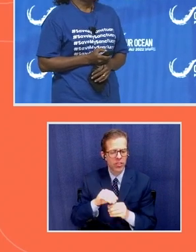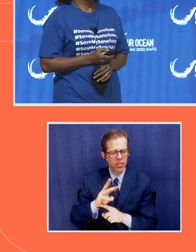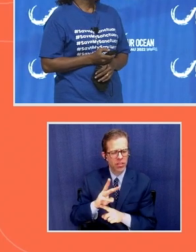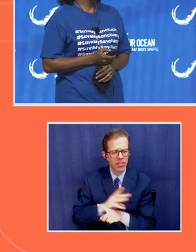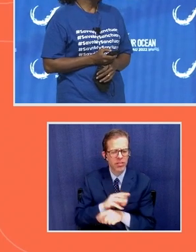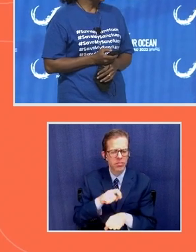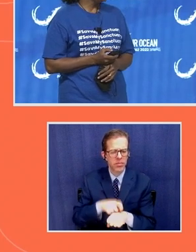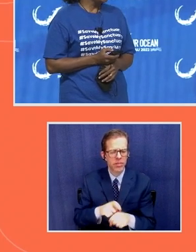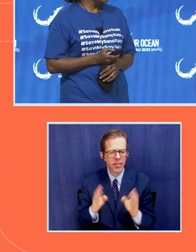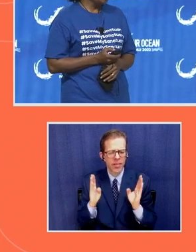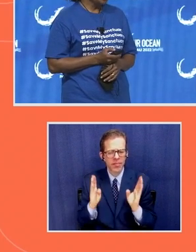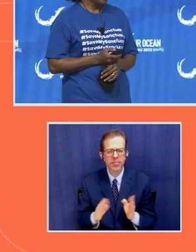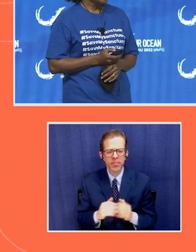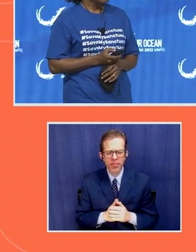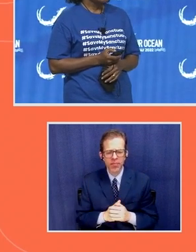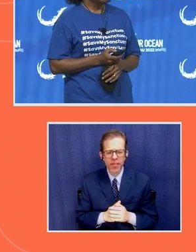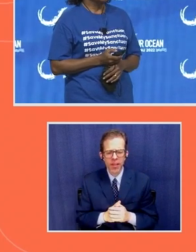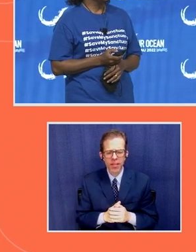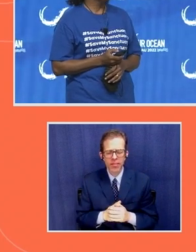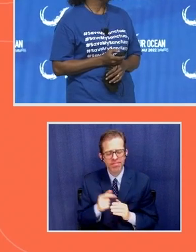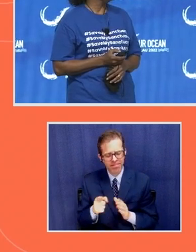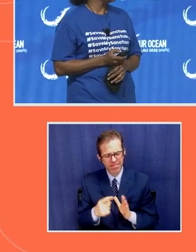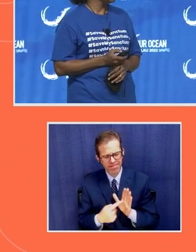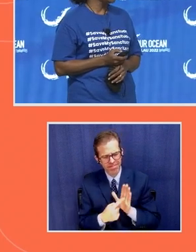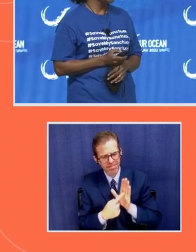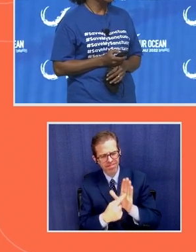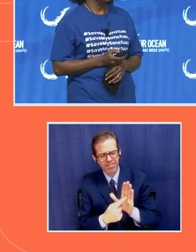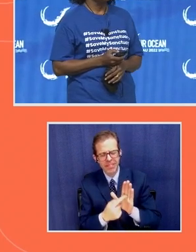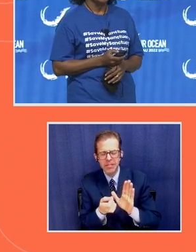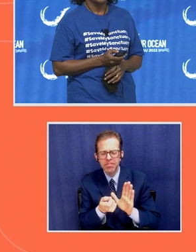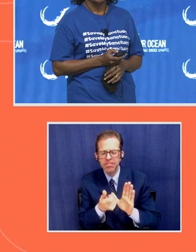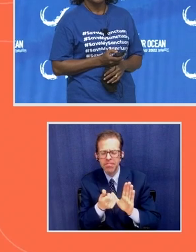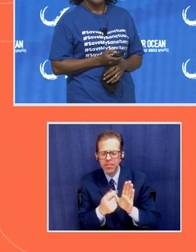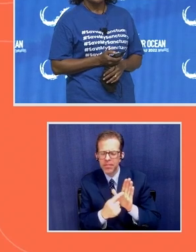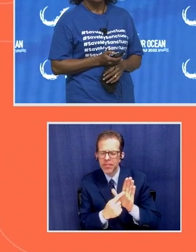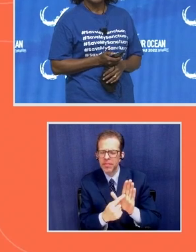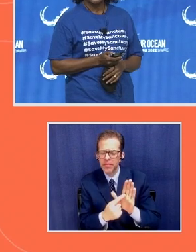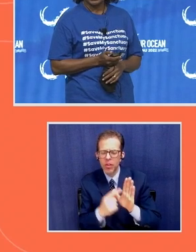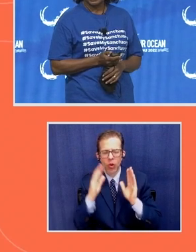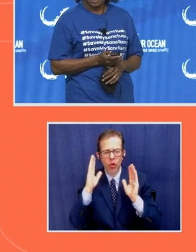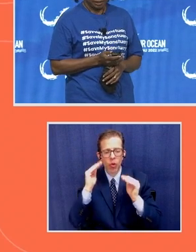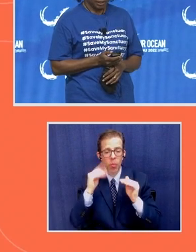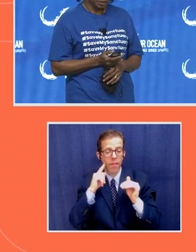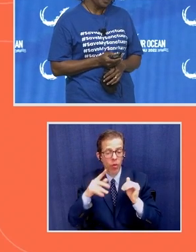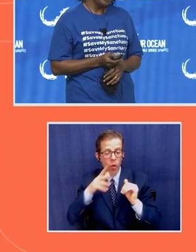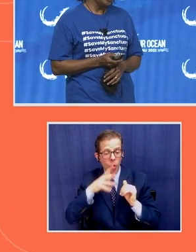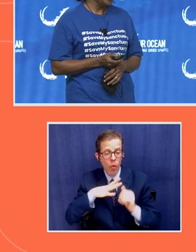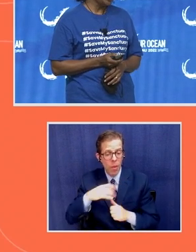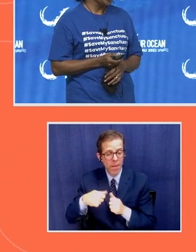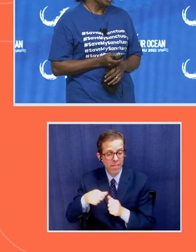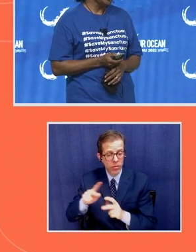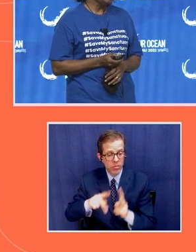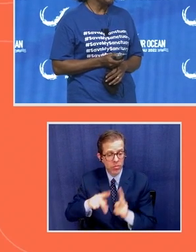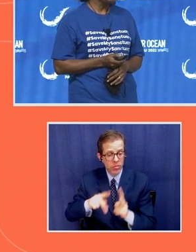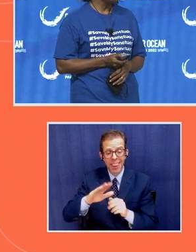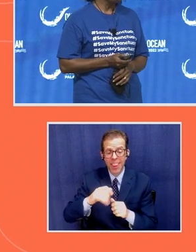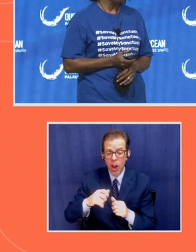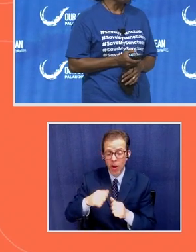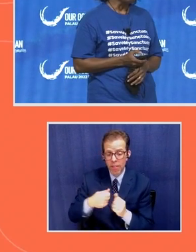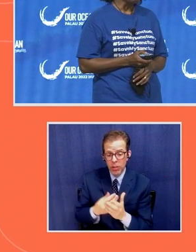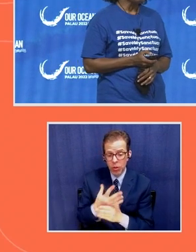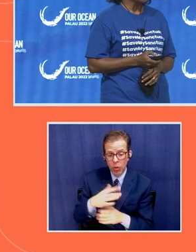A small sign of hope for the women fishers that someday their fishery just might be restored.